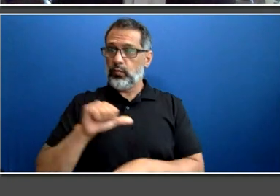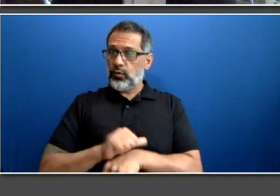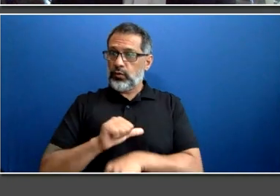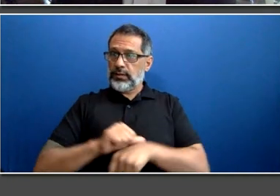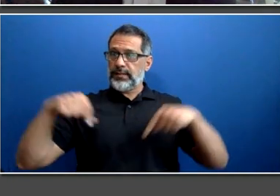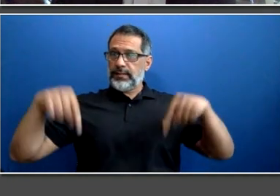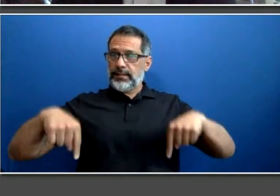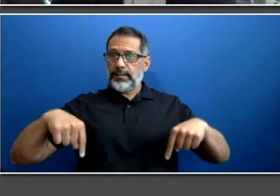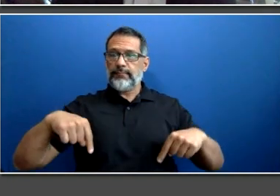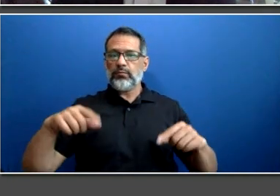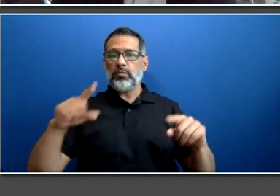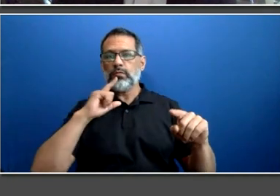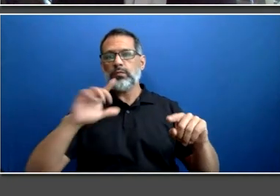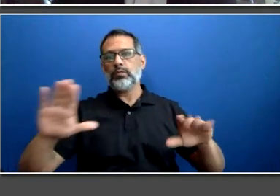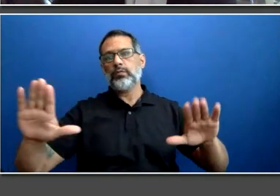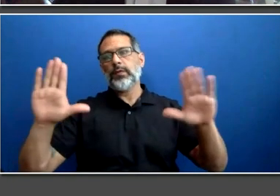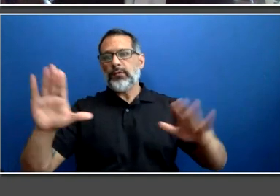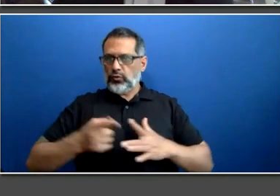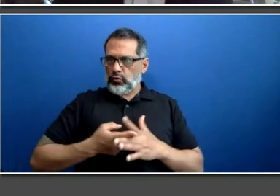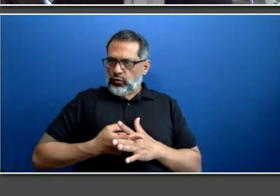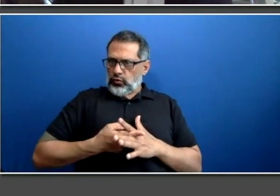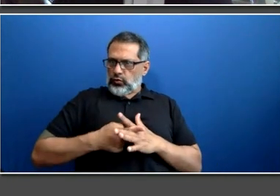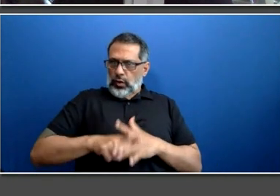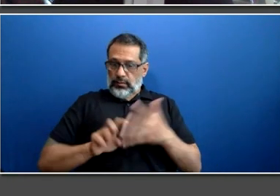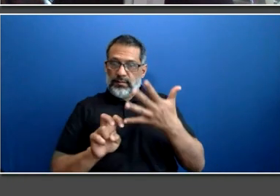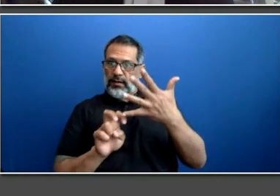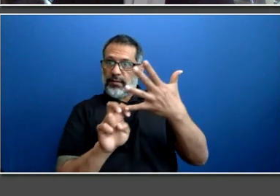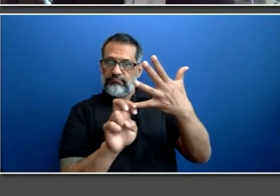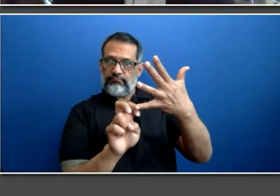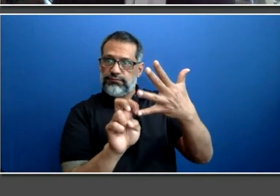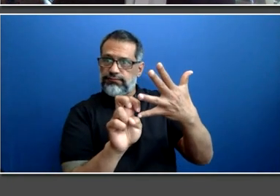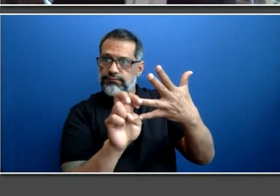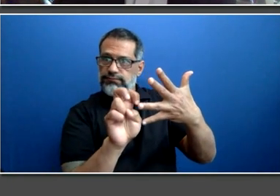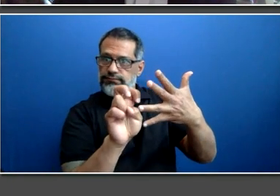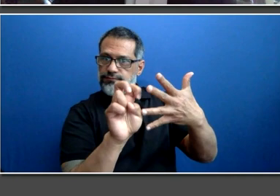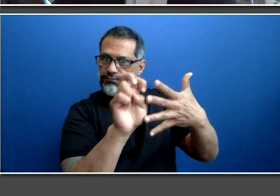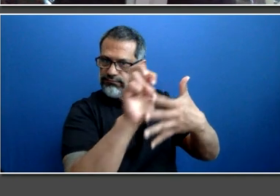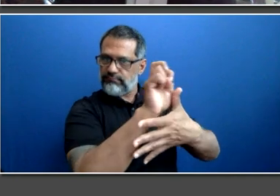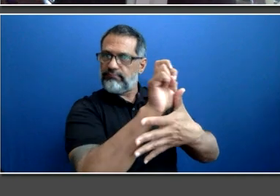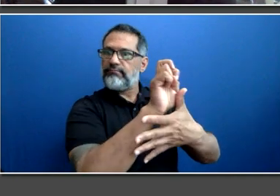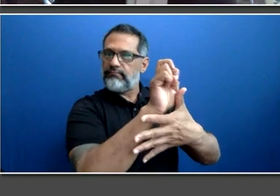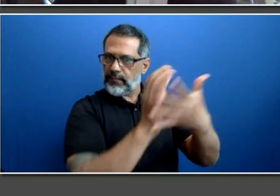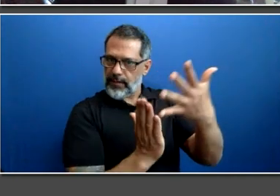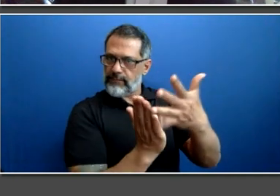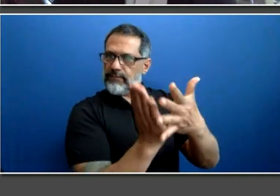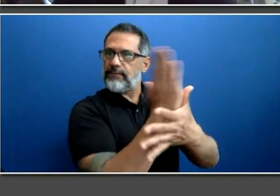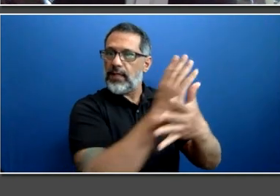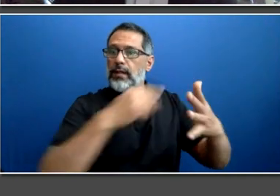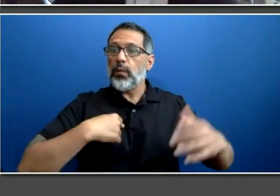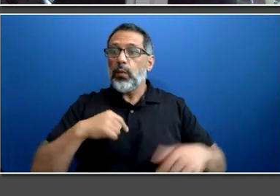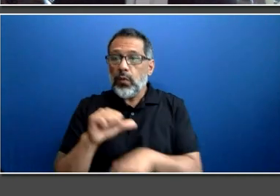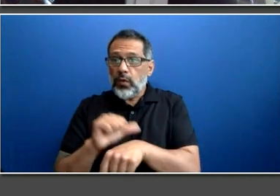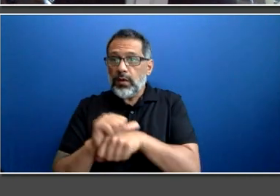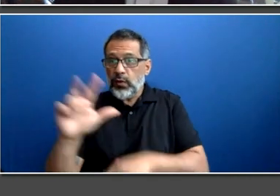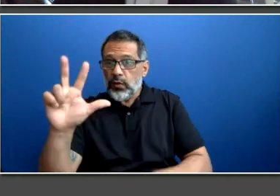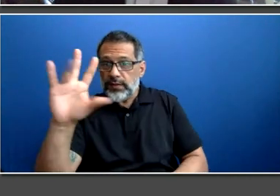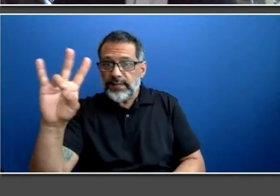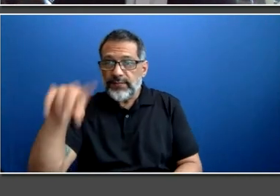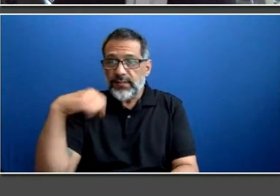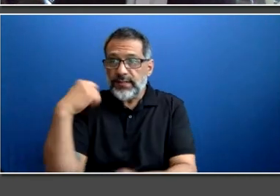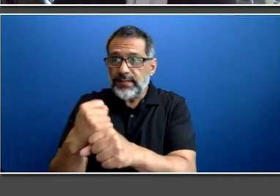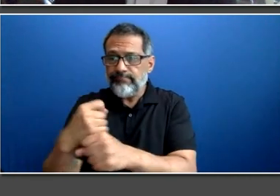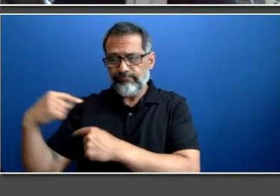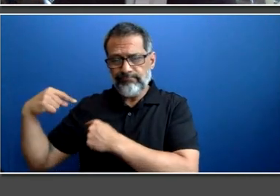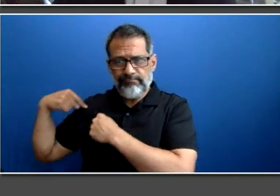Boston while I was in university myself. I've been in this business a long time, 37 years. And it's also important to remember that transit is